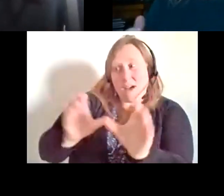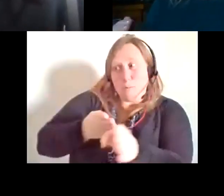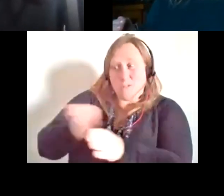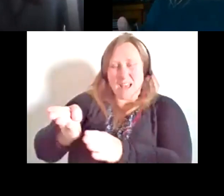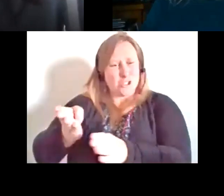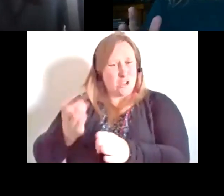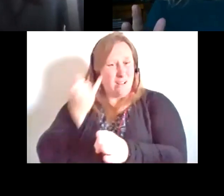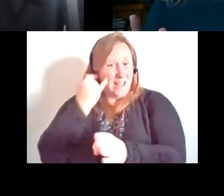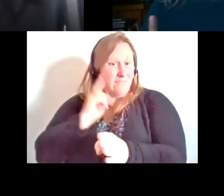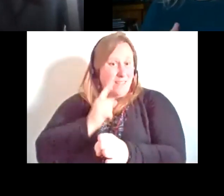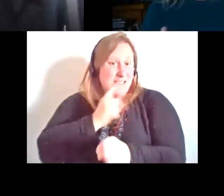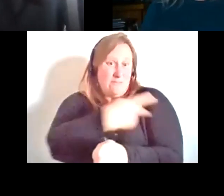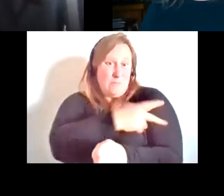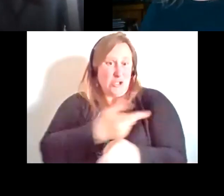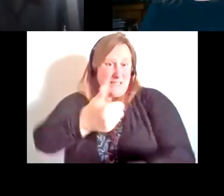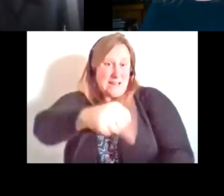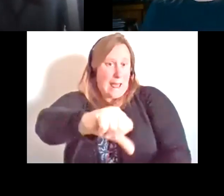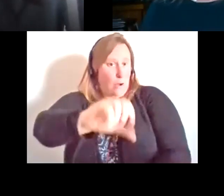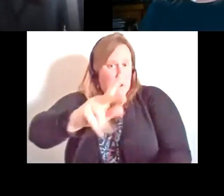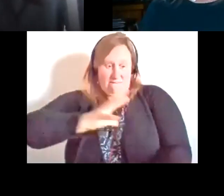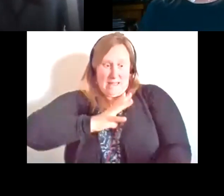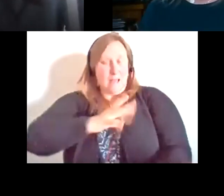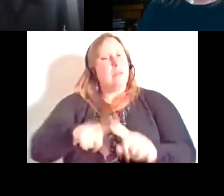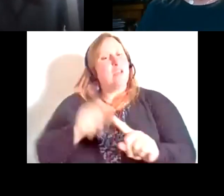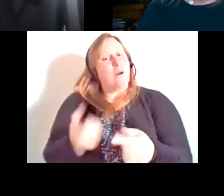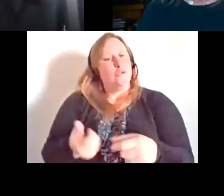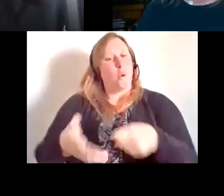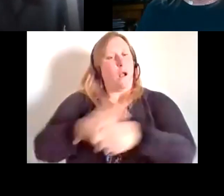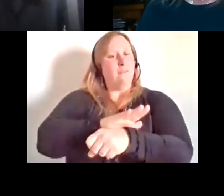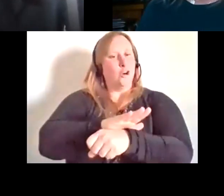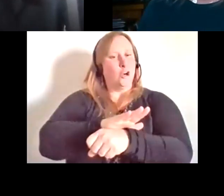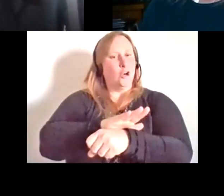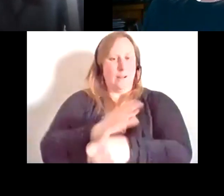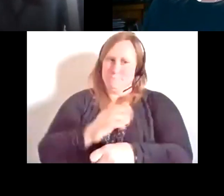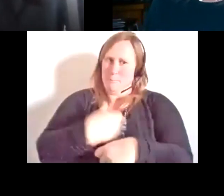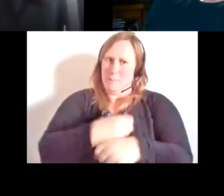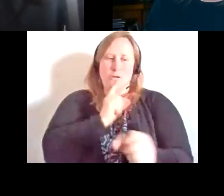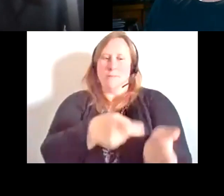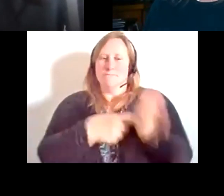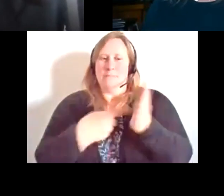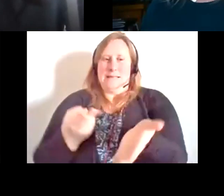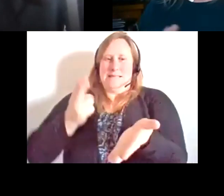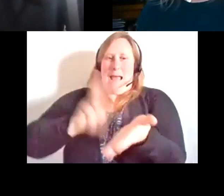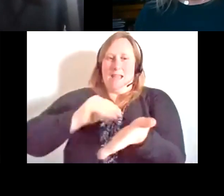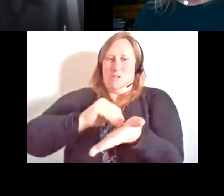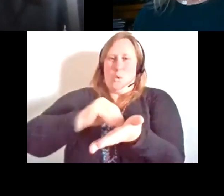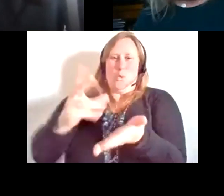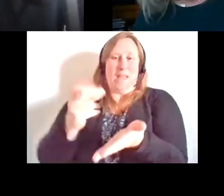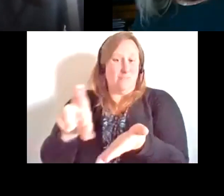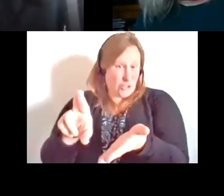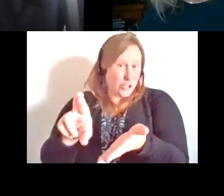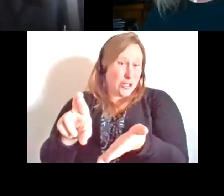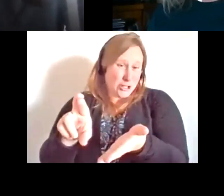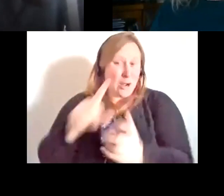Because you want to make sure that your covered due is for both the hearing provider